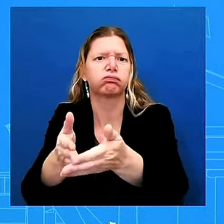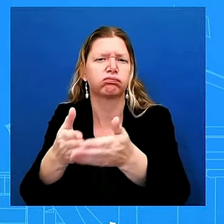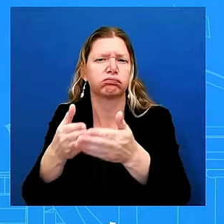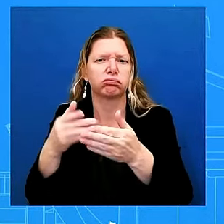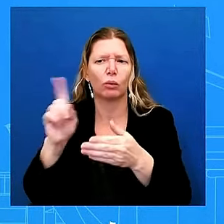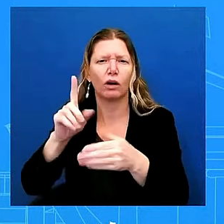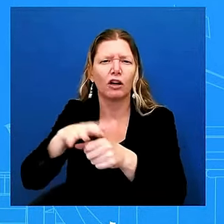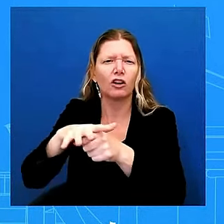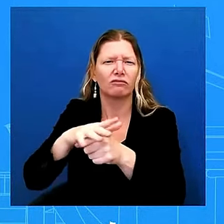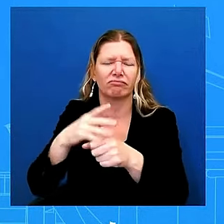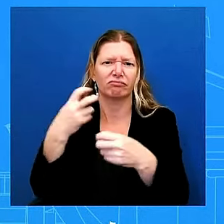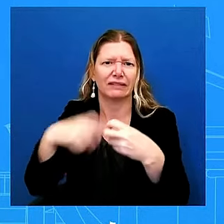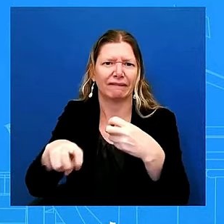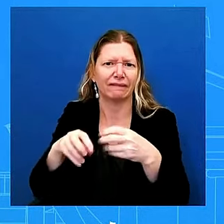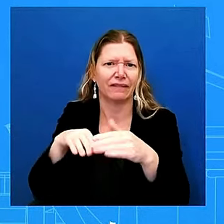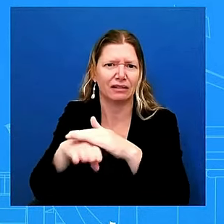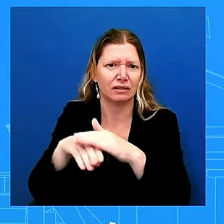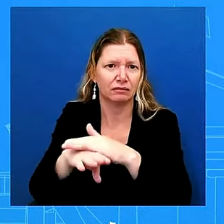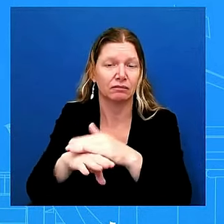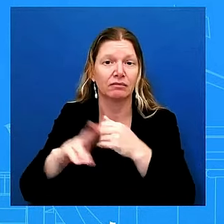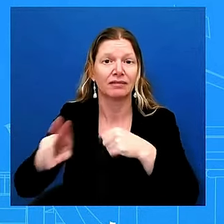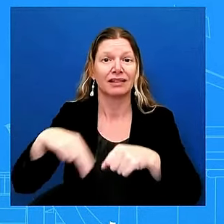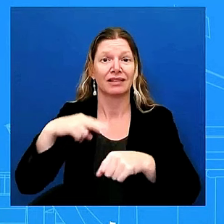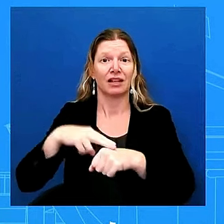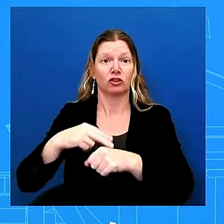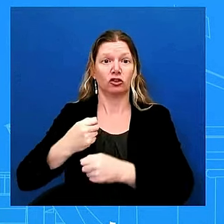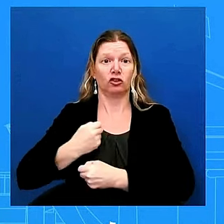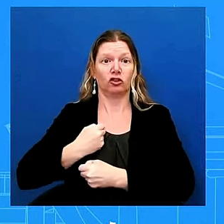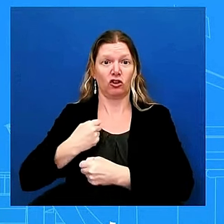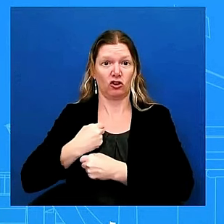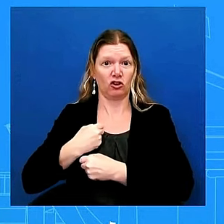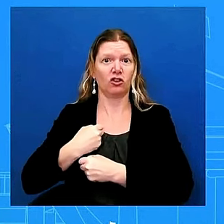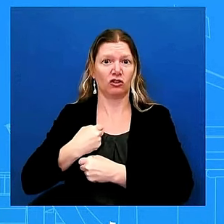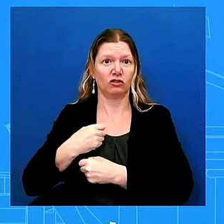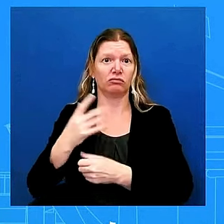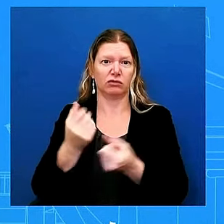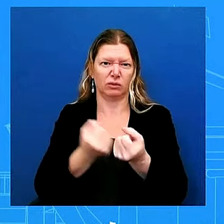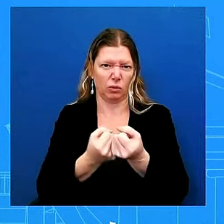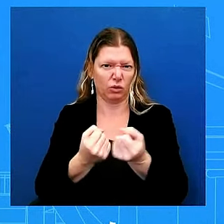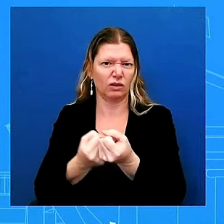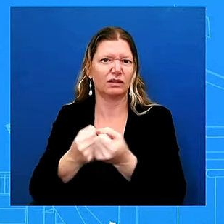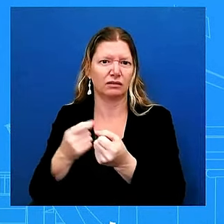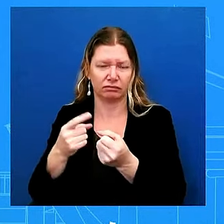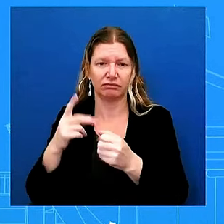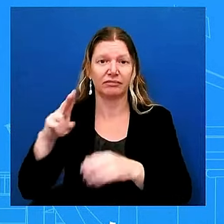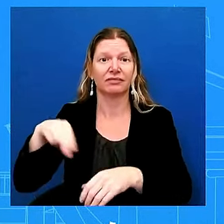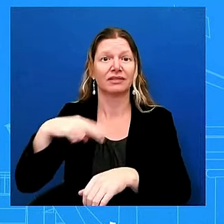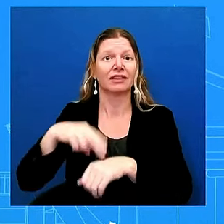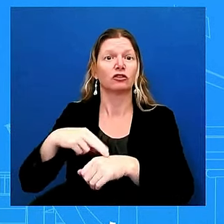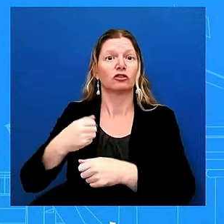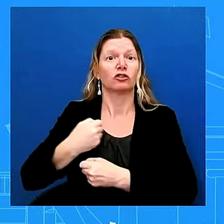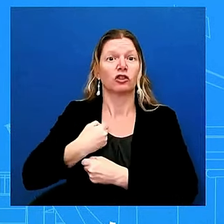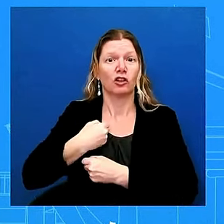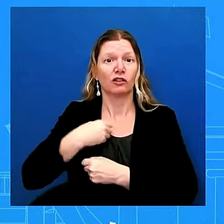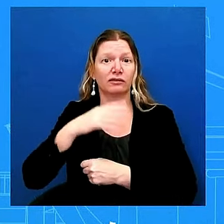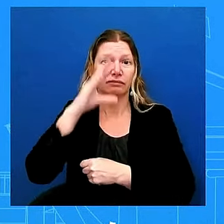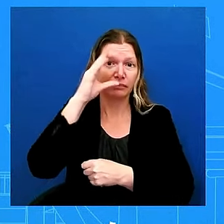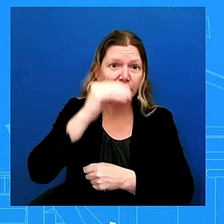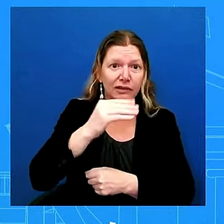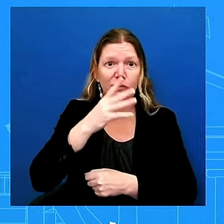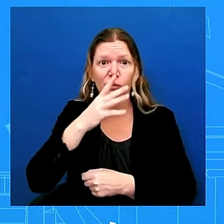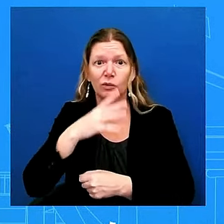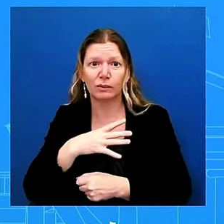additional states are supporting north carolina under existing emergency mutual assistance compacts known as emacs